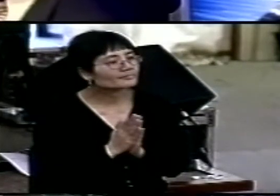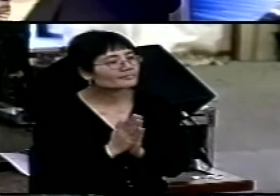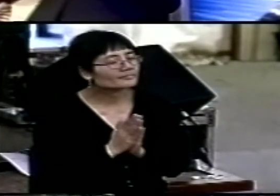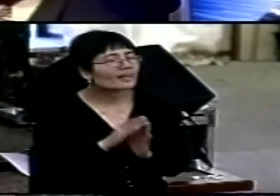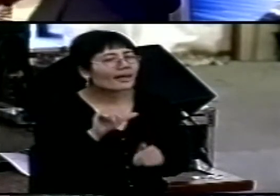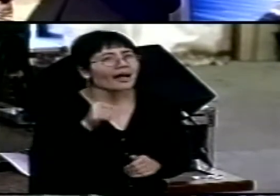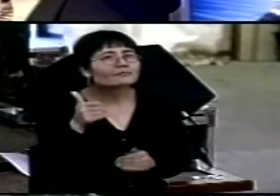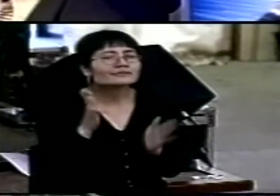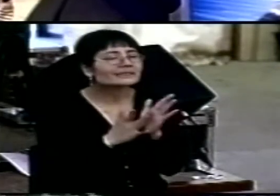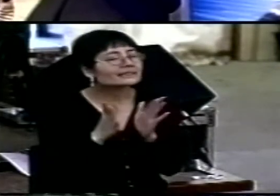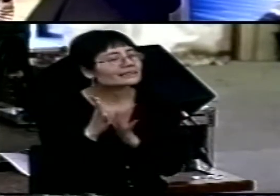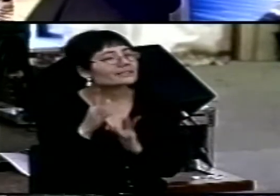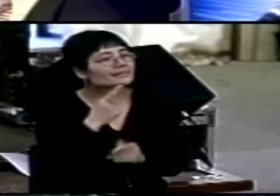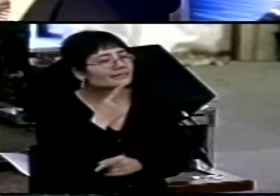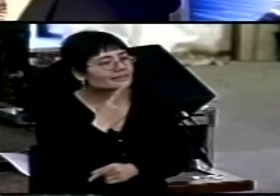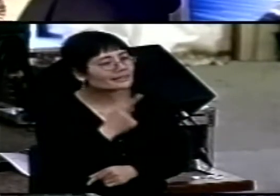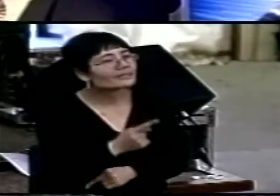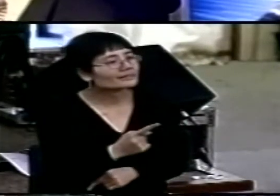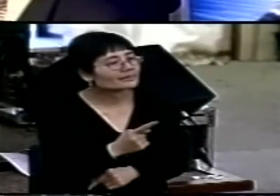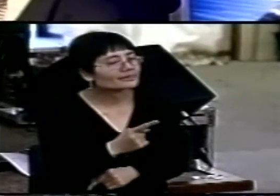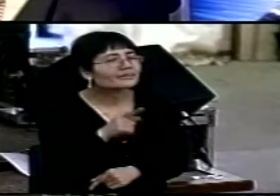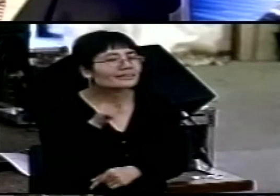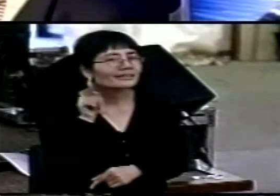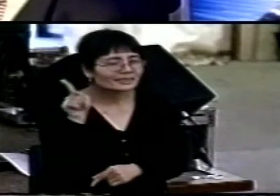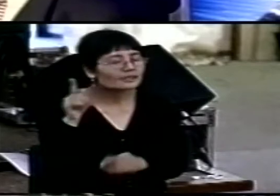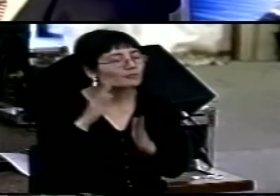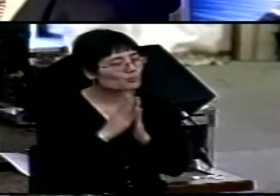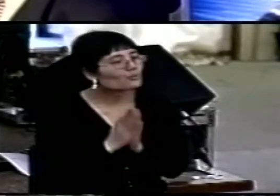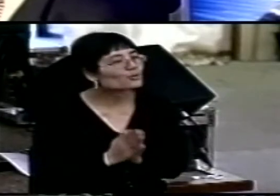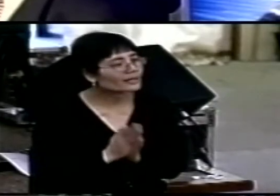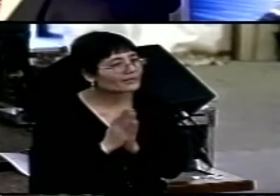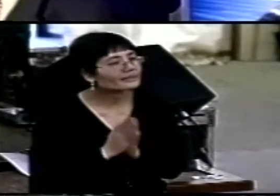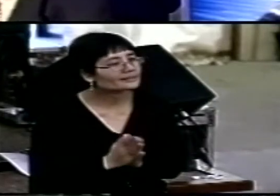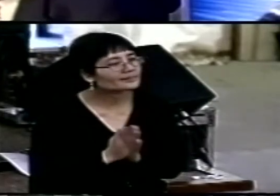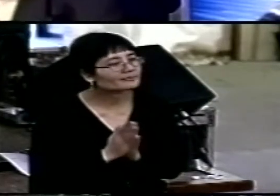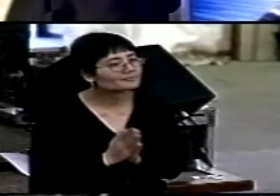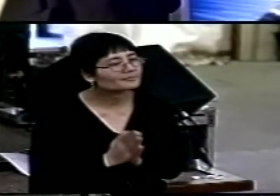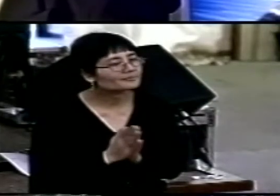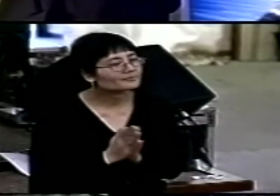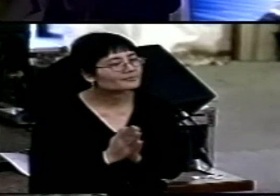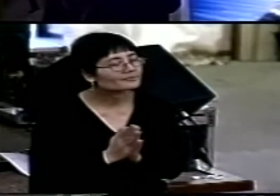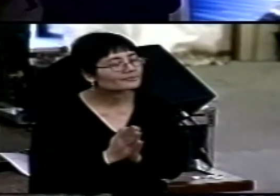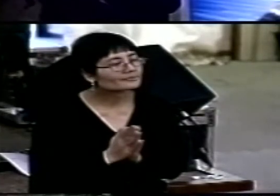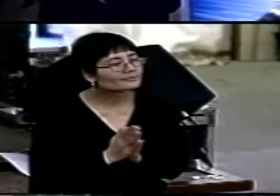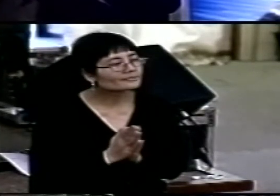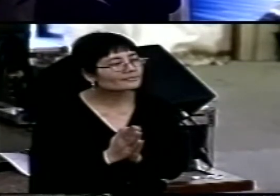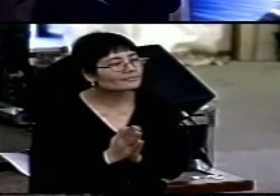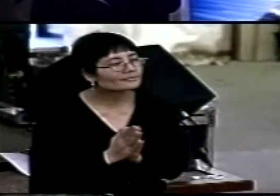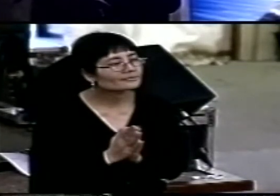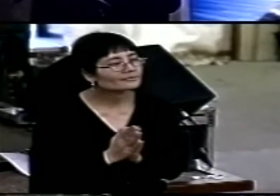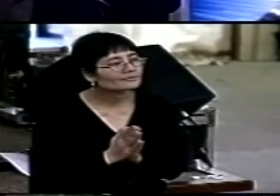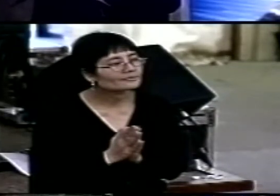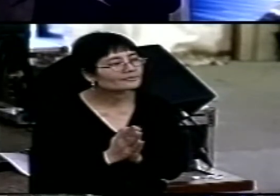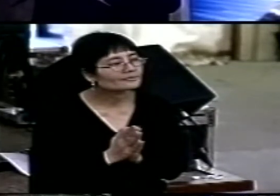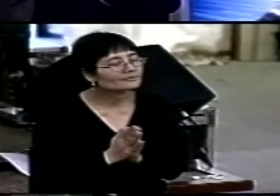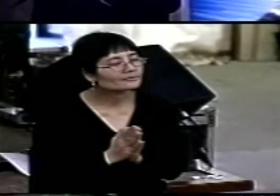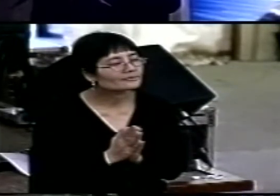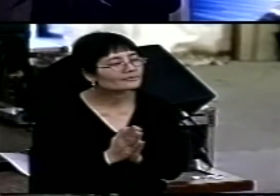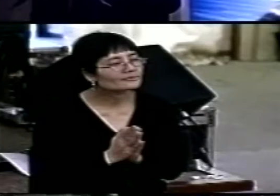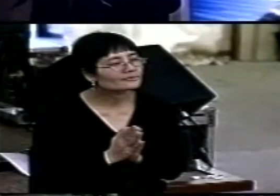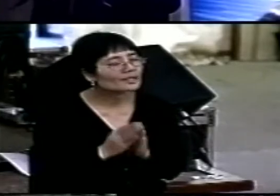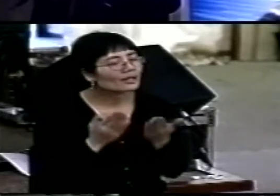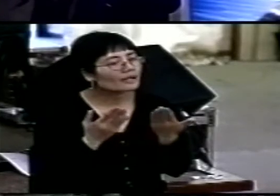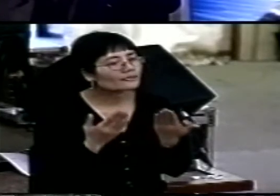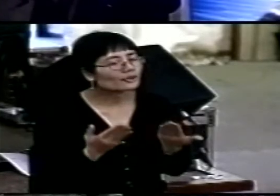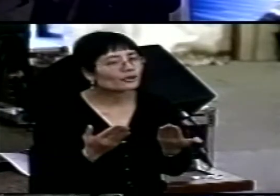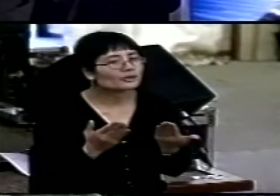Jesus said this, he prayed. He just had a discourse with the disciples. He is now moving